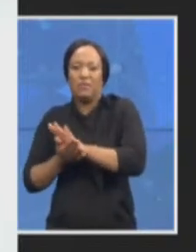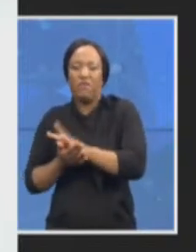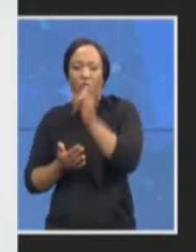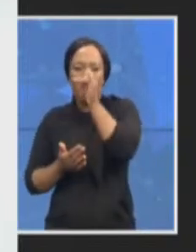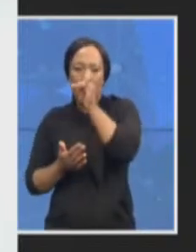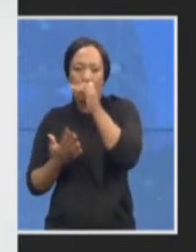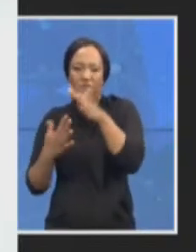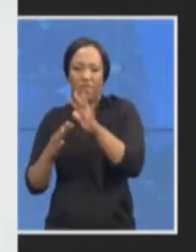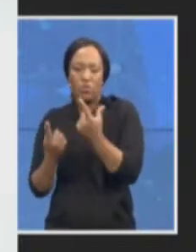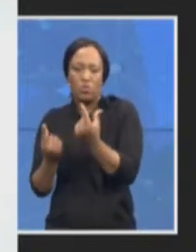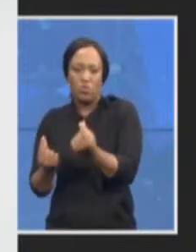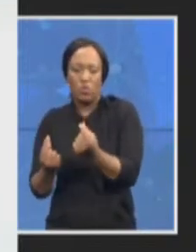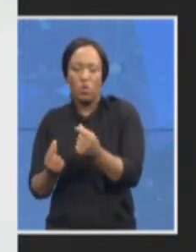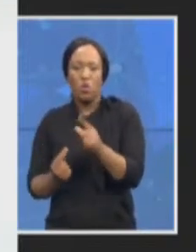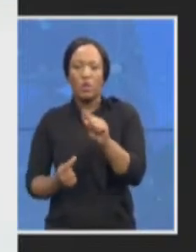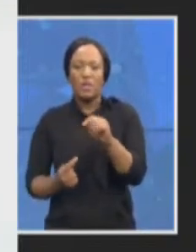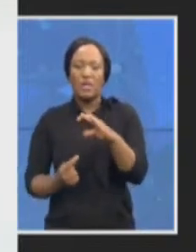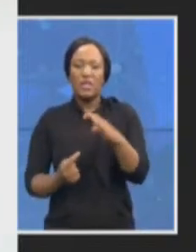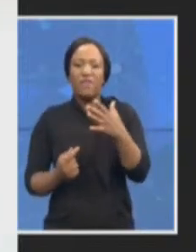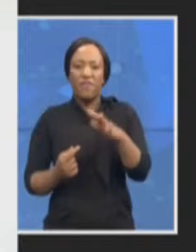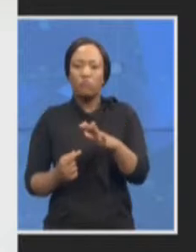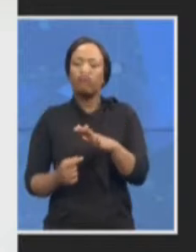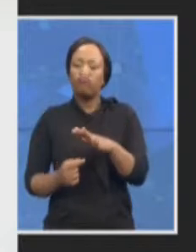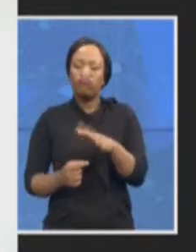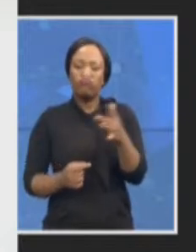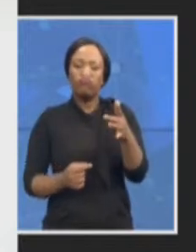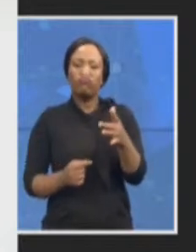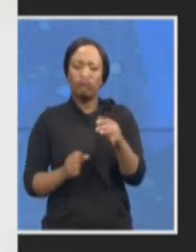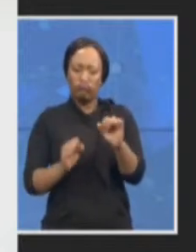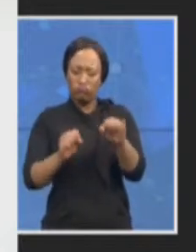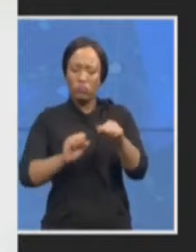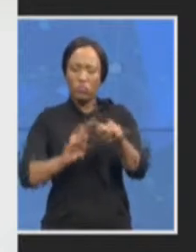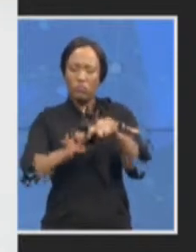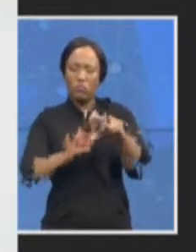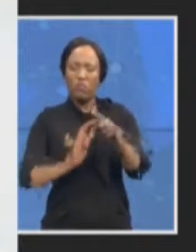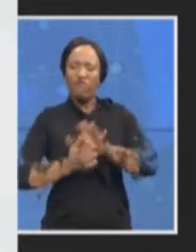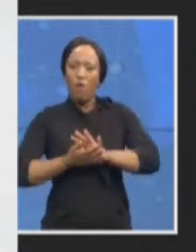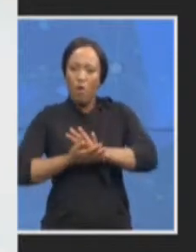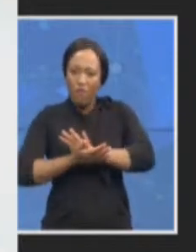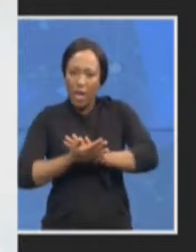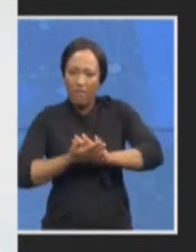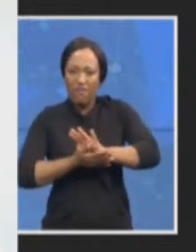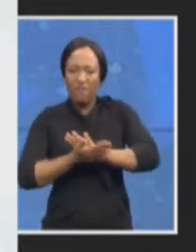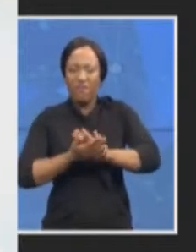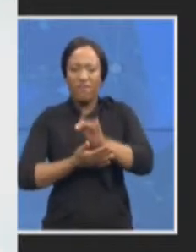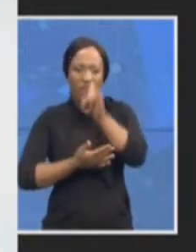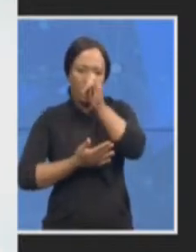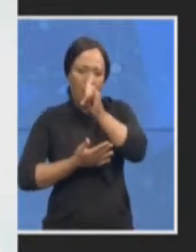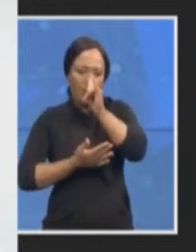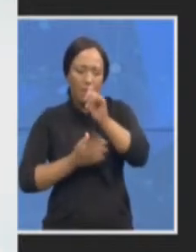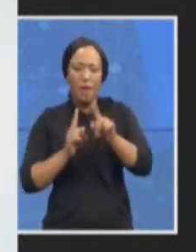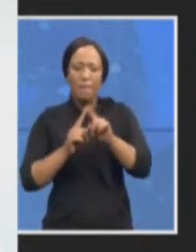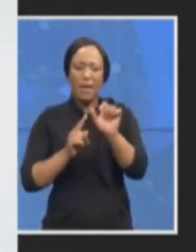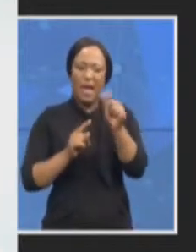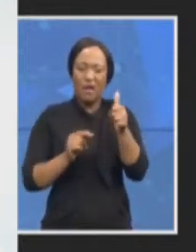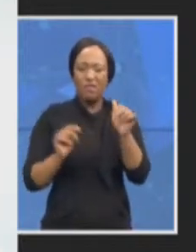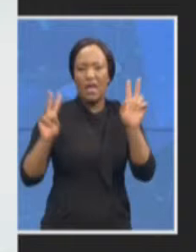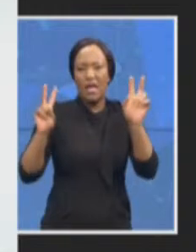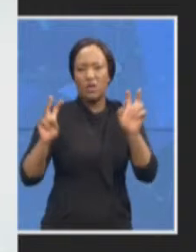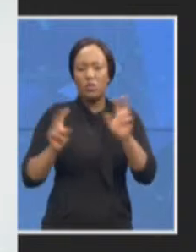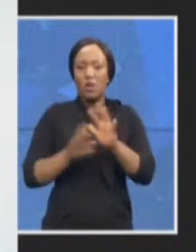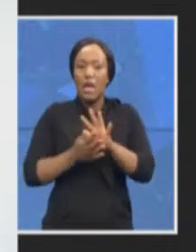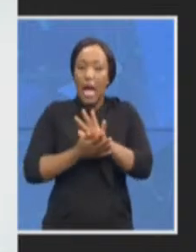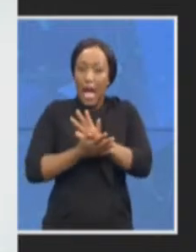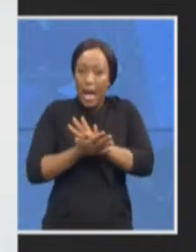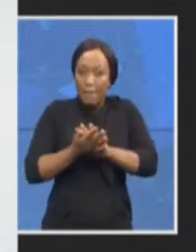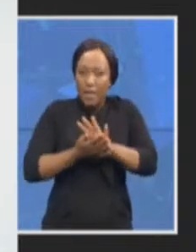but there was a residual of matters where amnesty was not granted or where perpetrators